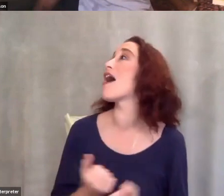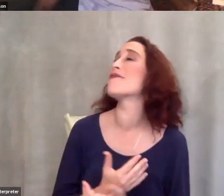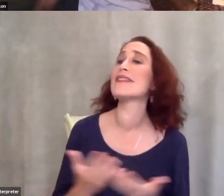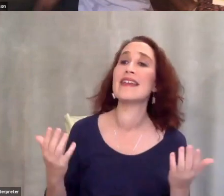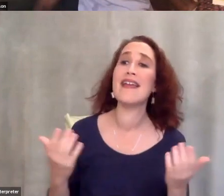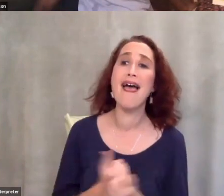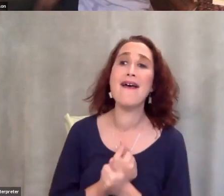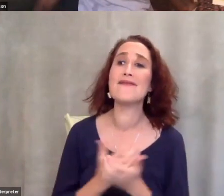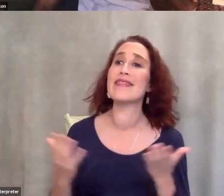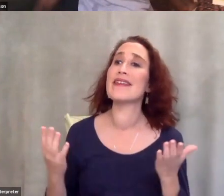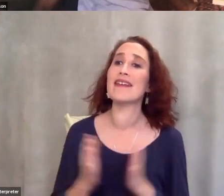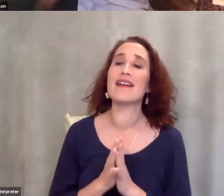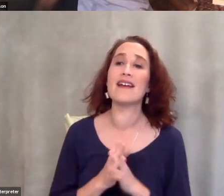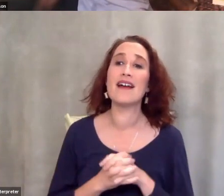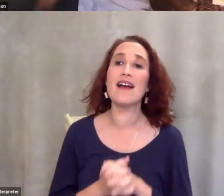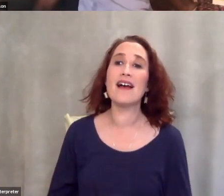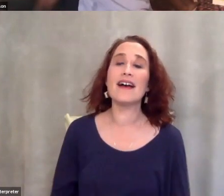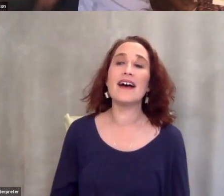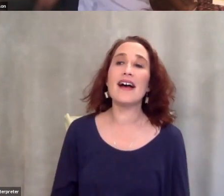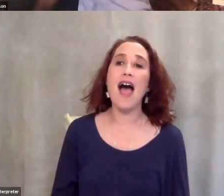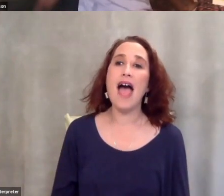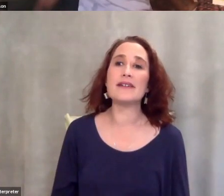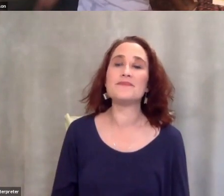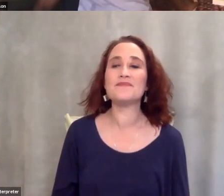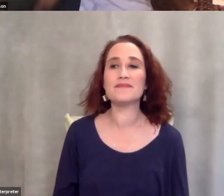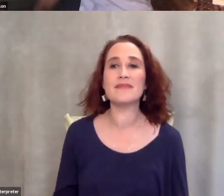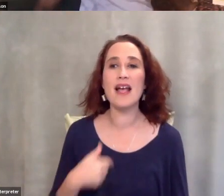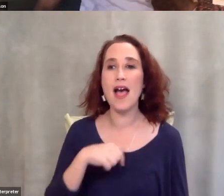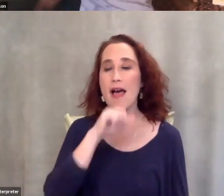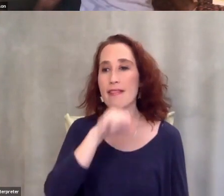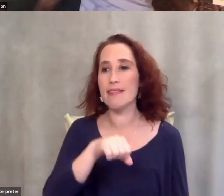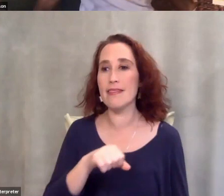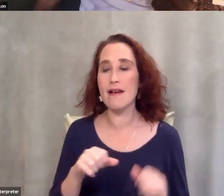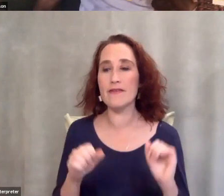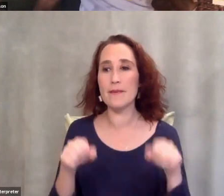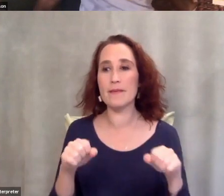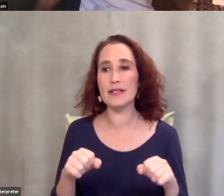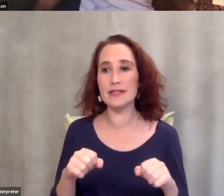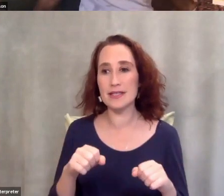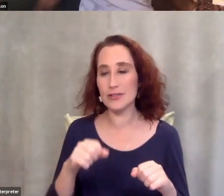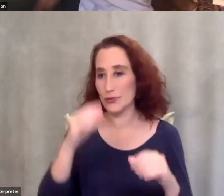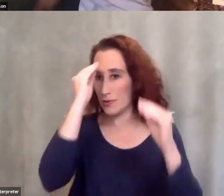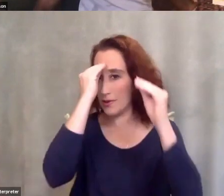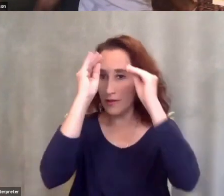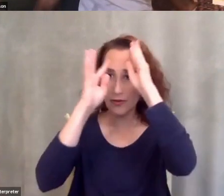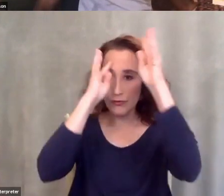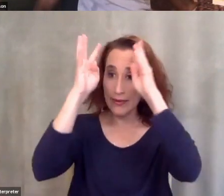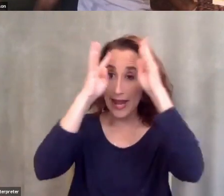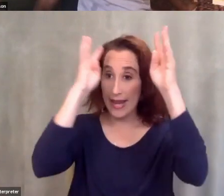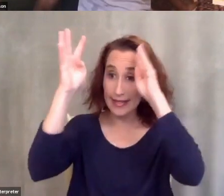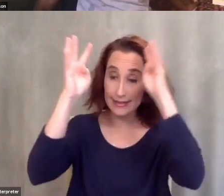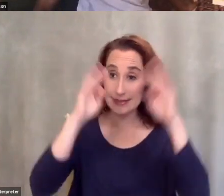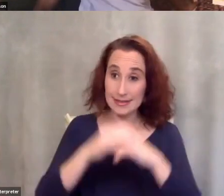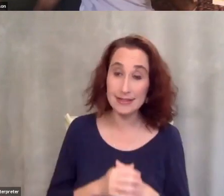I I love I can't you know I love being able to create out of my head I find that really rewarding I